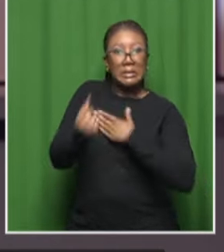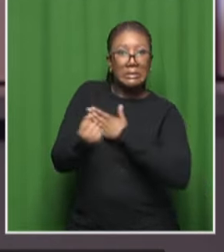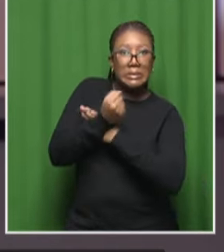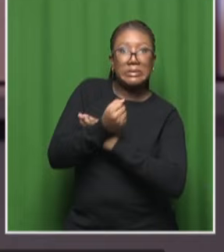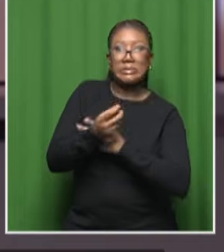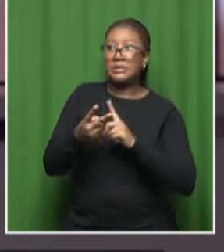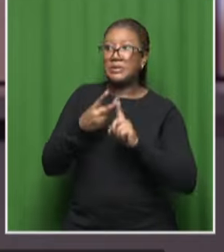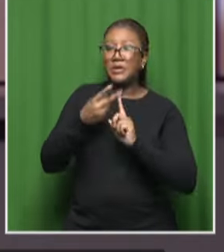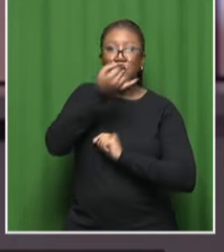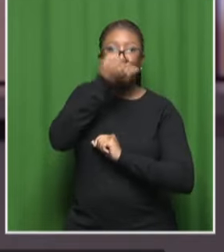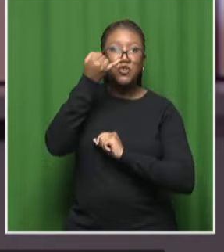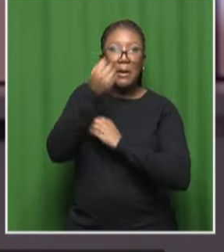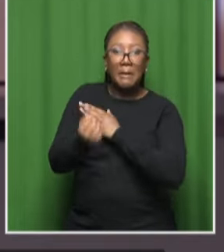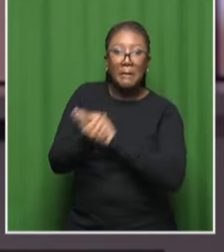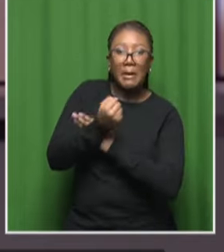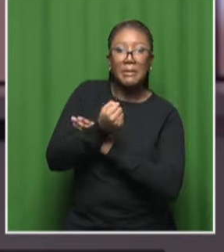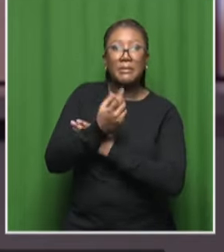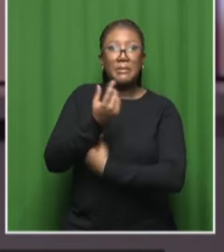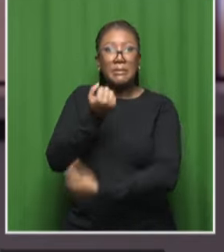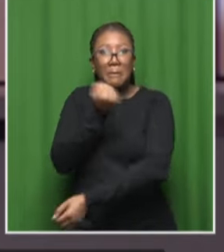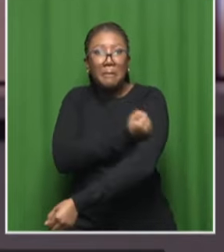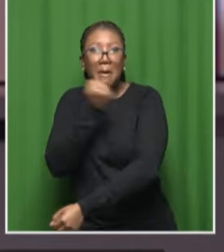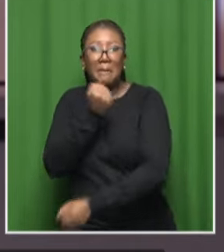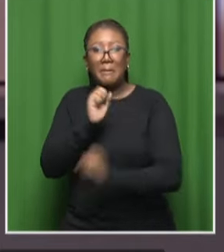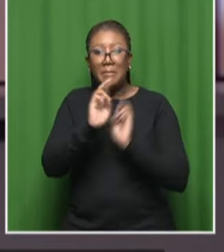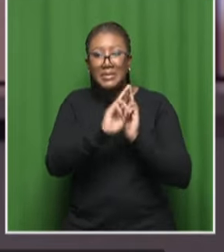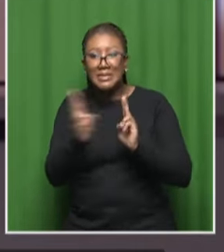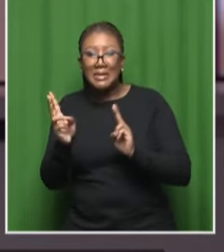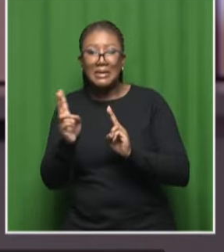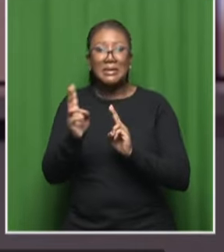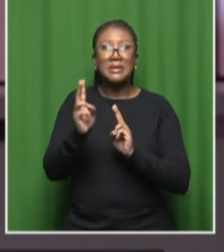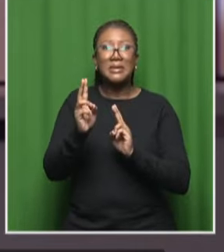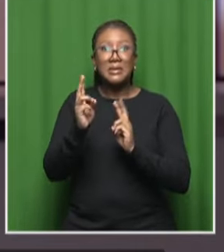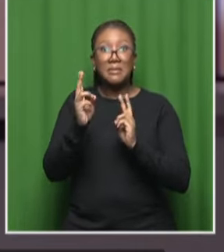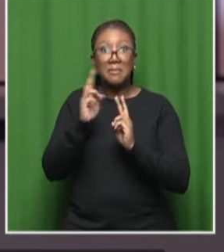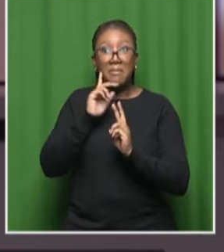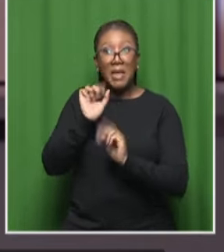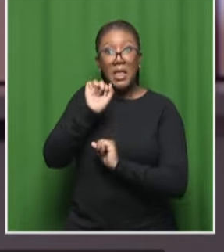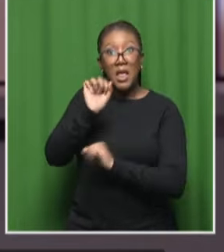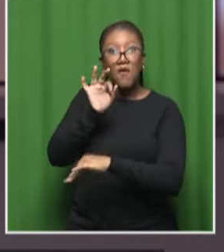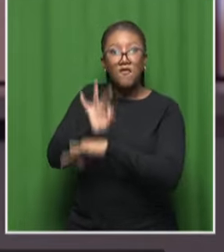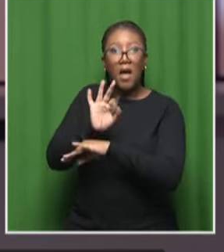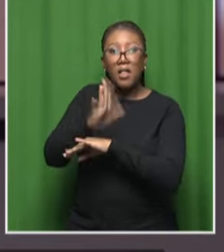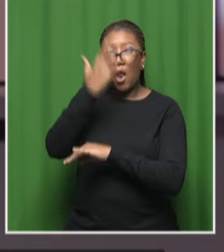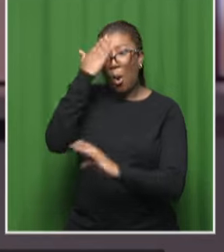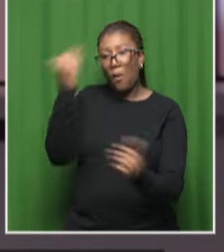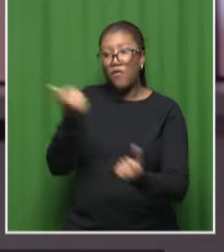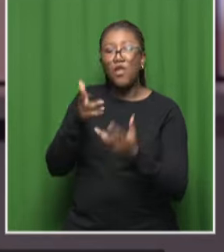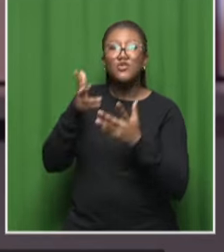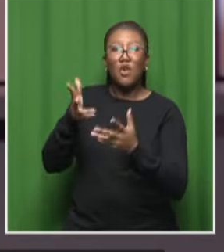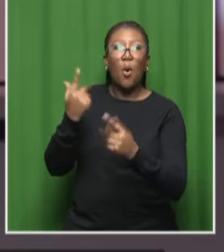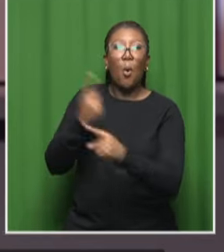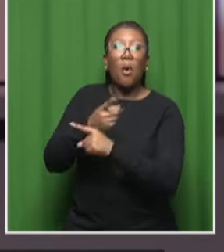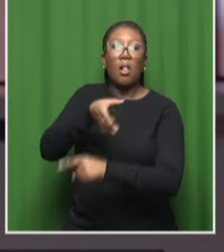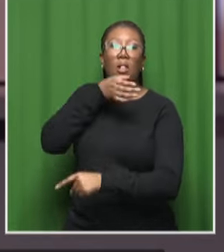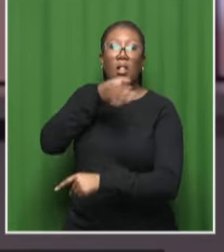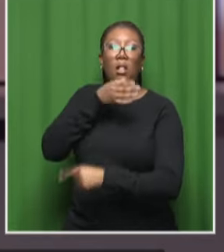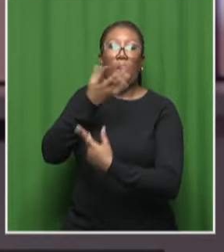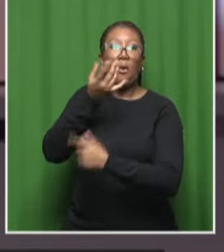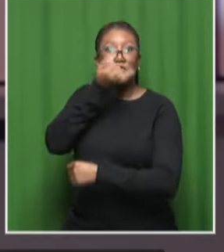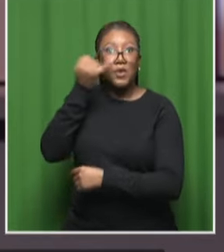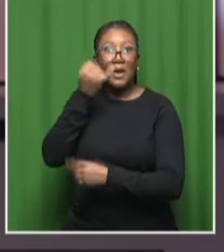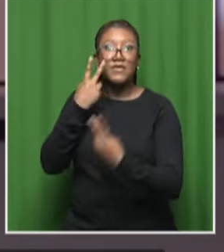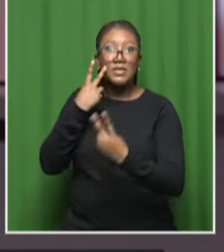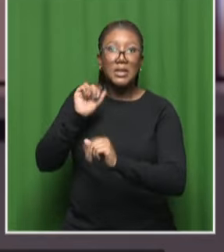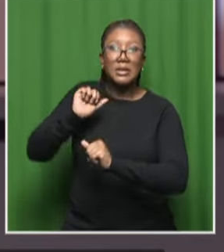and his son is caught in or something his father was known as the dronki of denis you know and and these are things these are just cycles